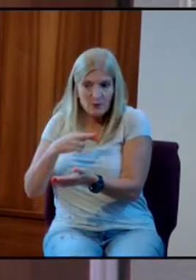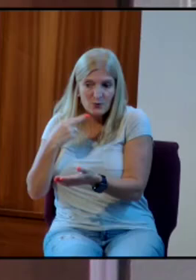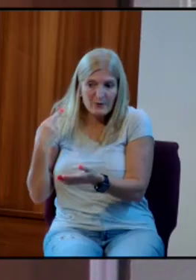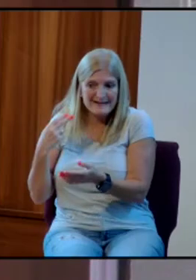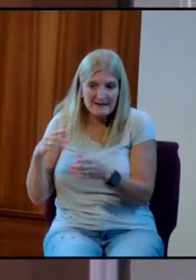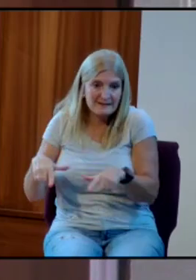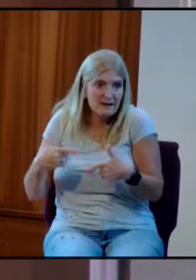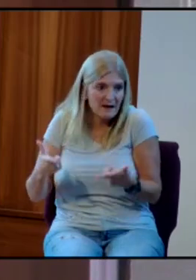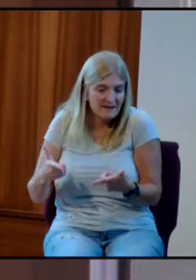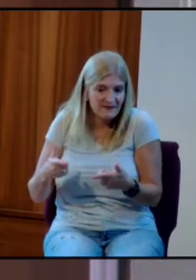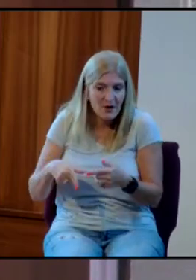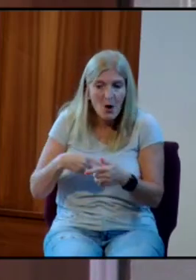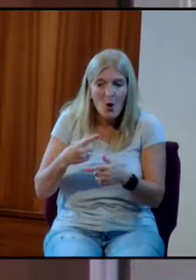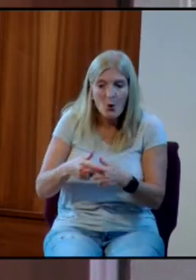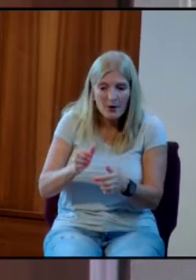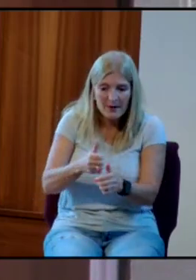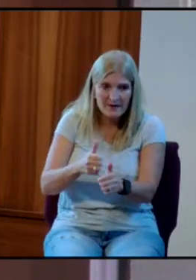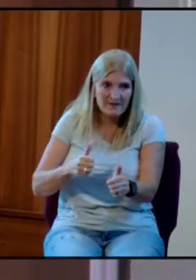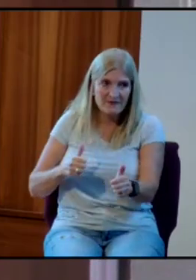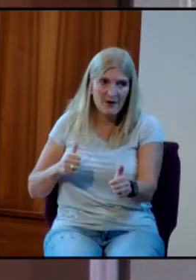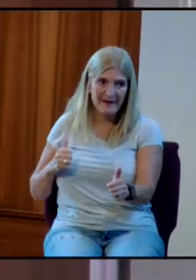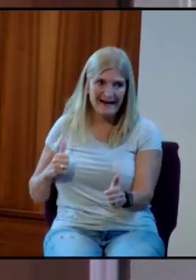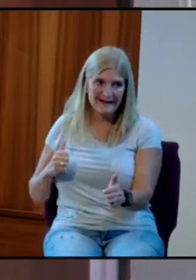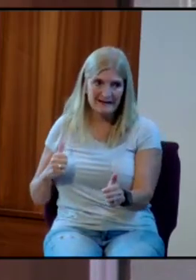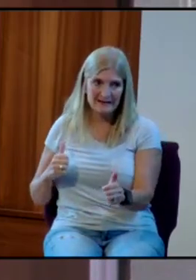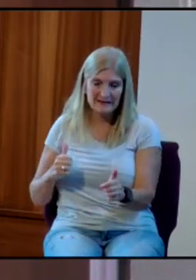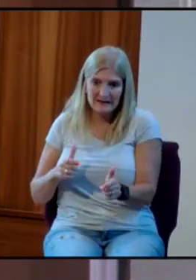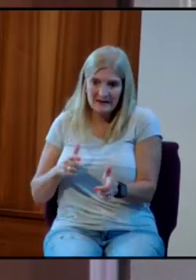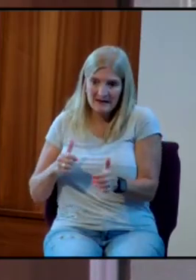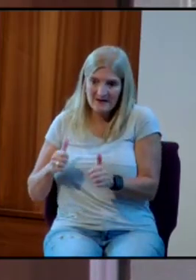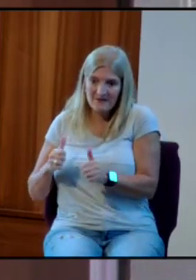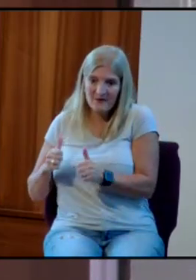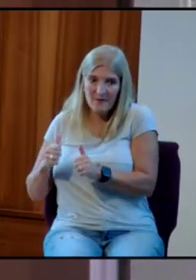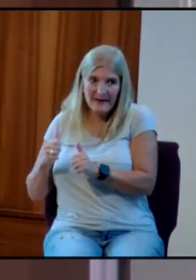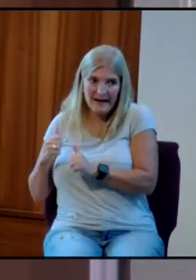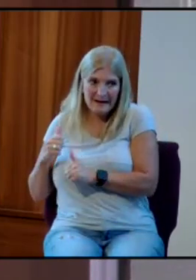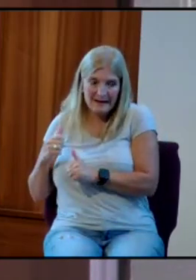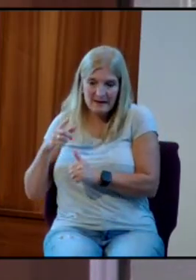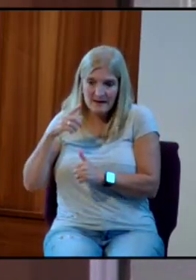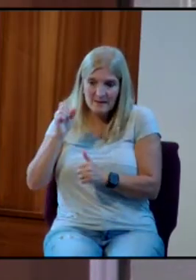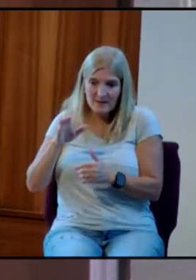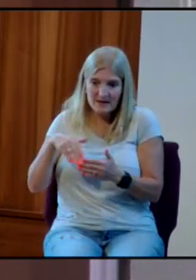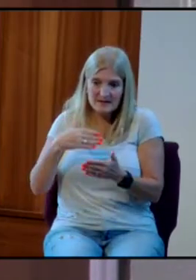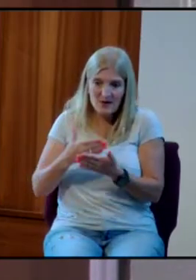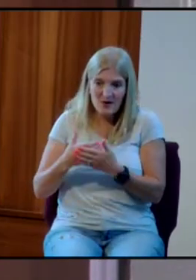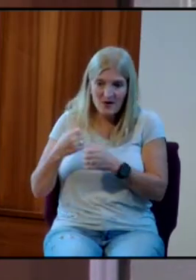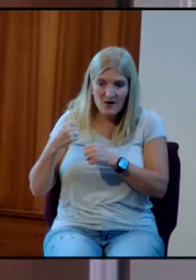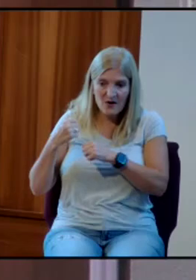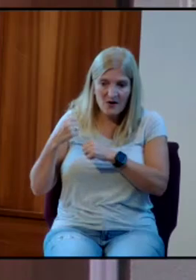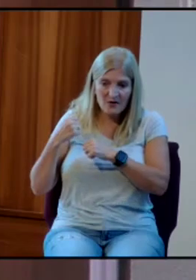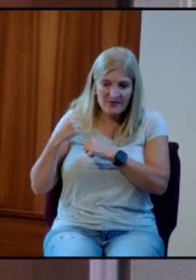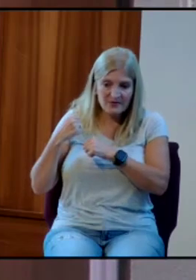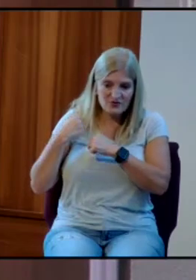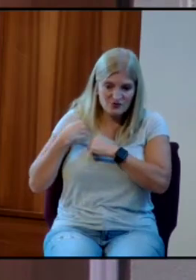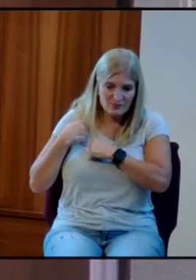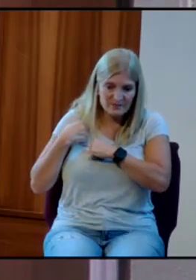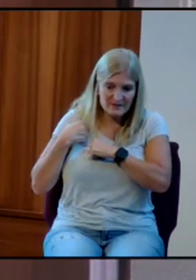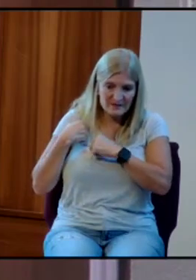Or he could fall back, and that would create a disaster because all the troops would start bunching up.